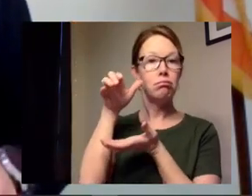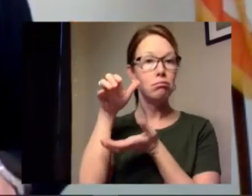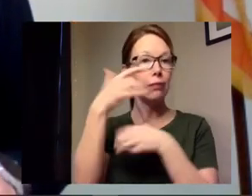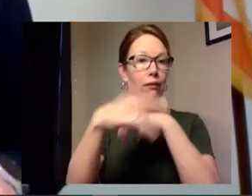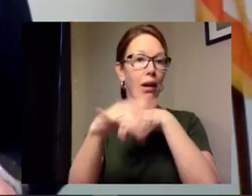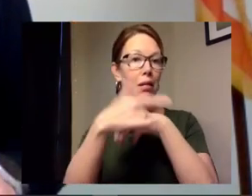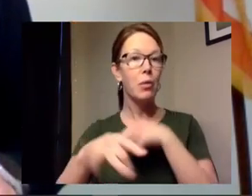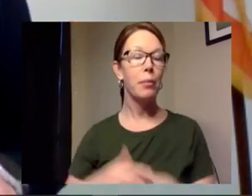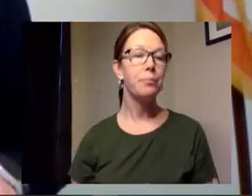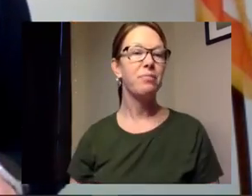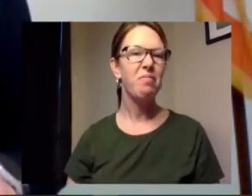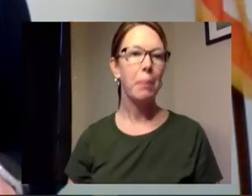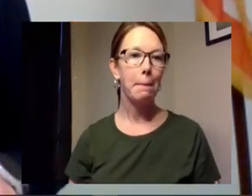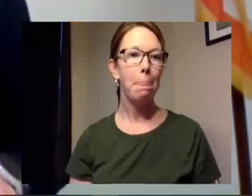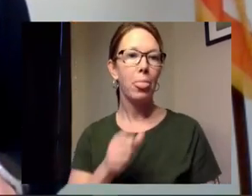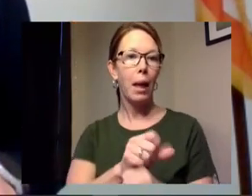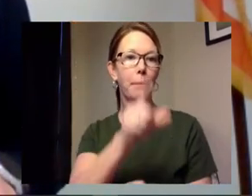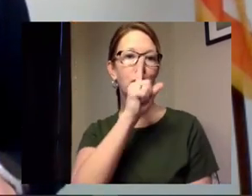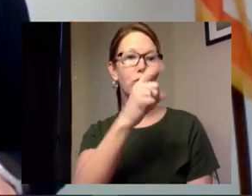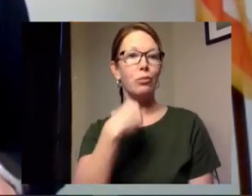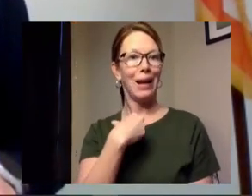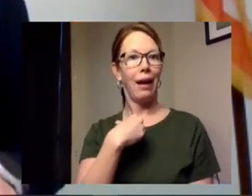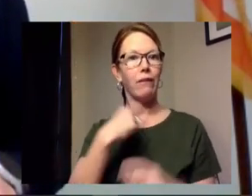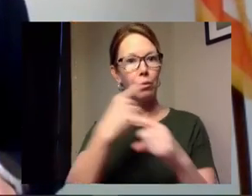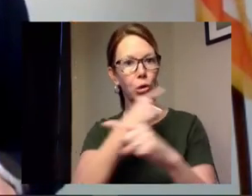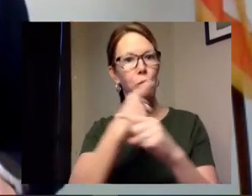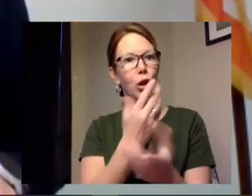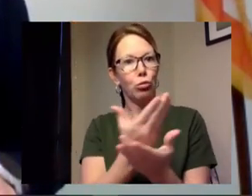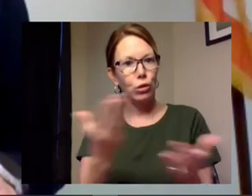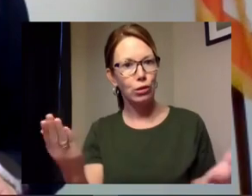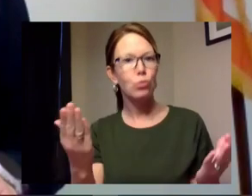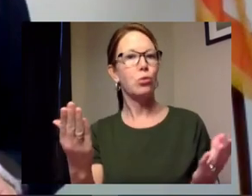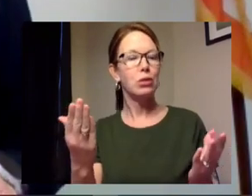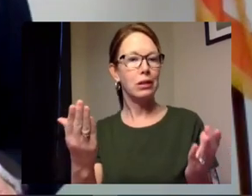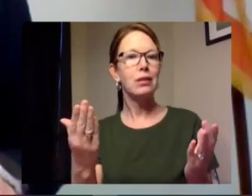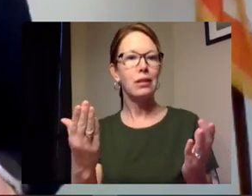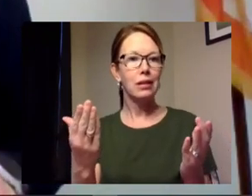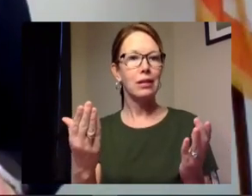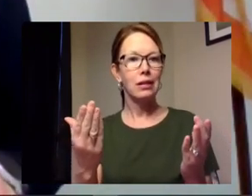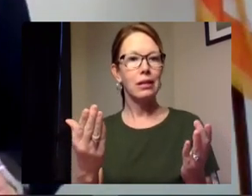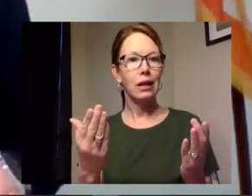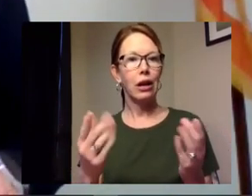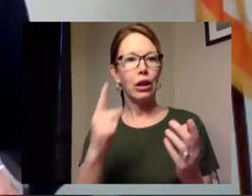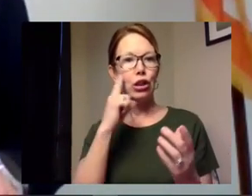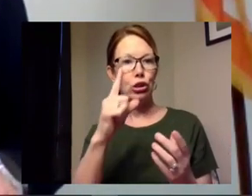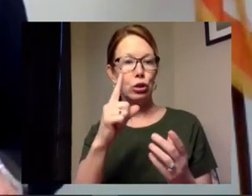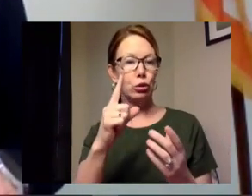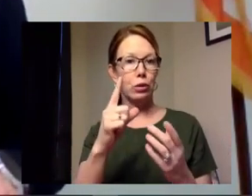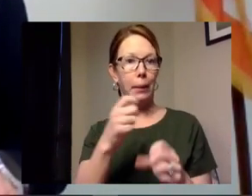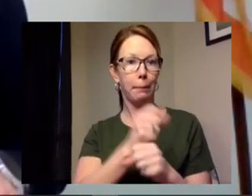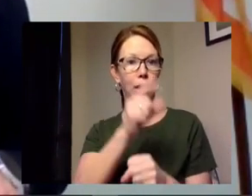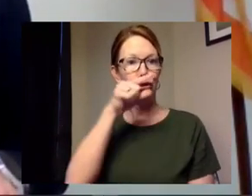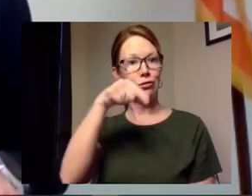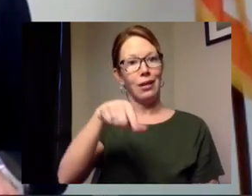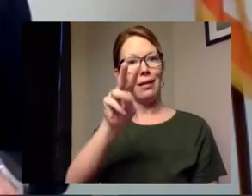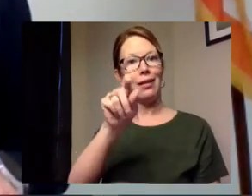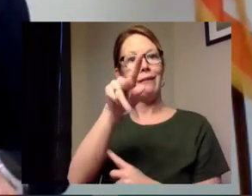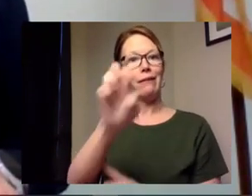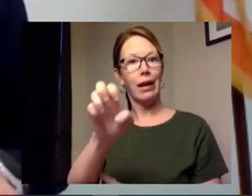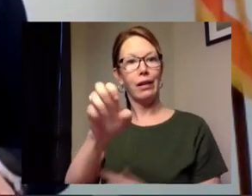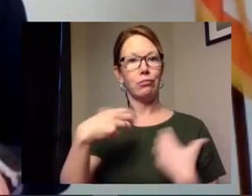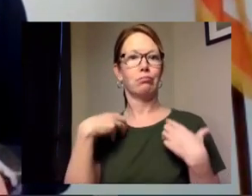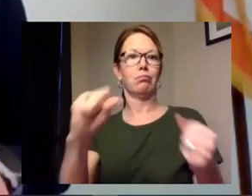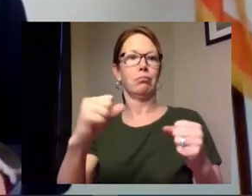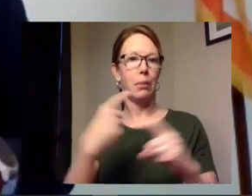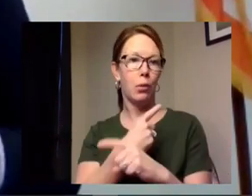so that we have the resources that we need to ensure an effective and proper recovery for the village and with